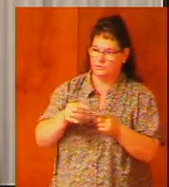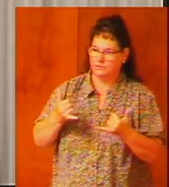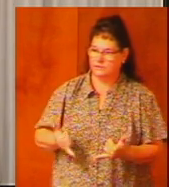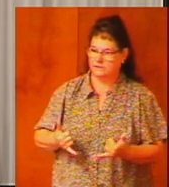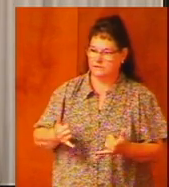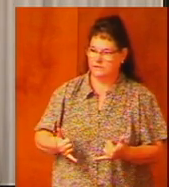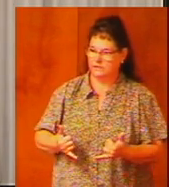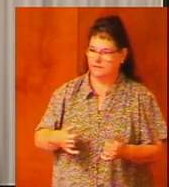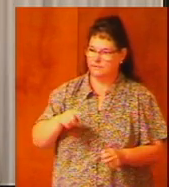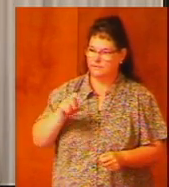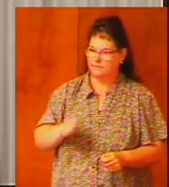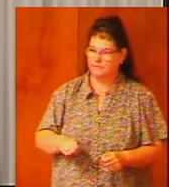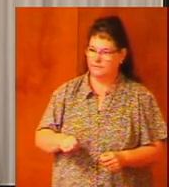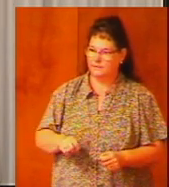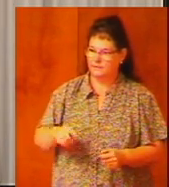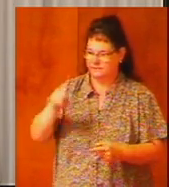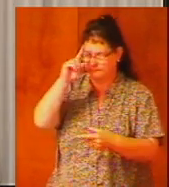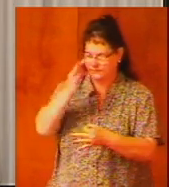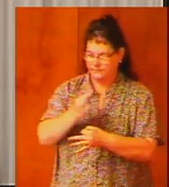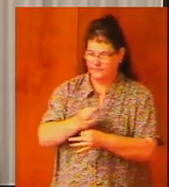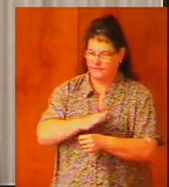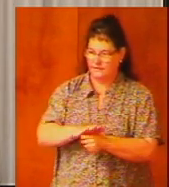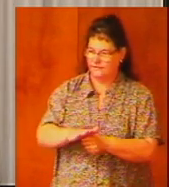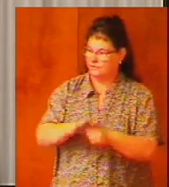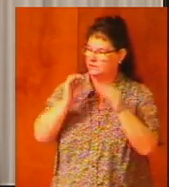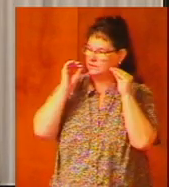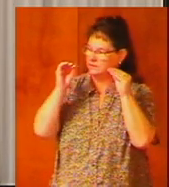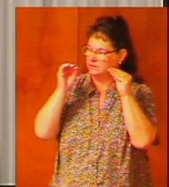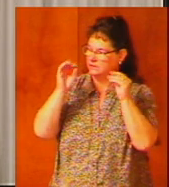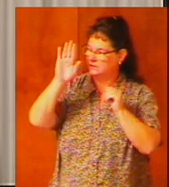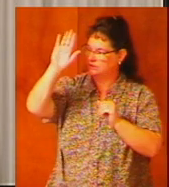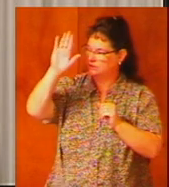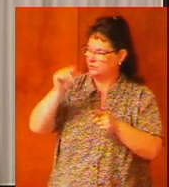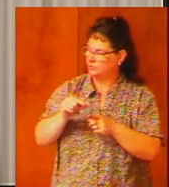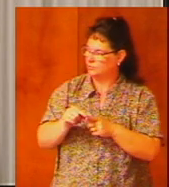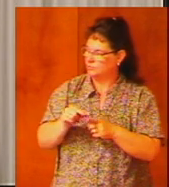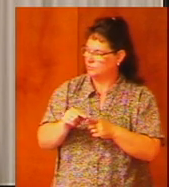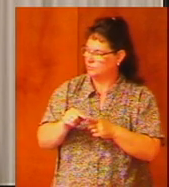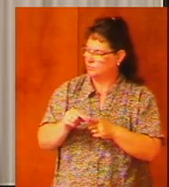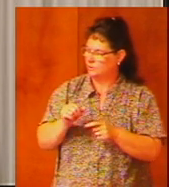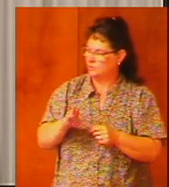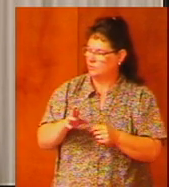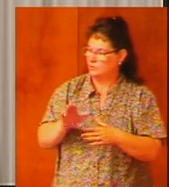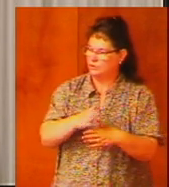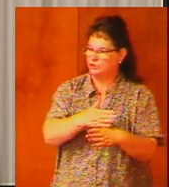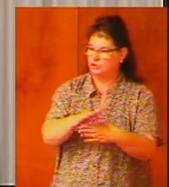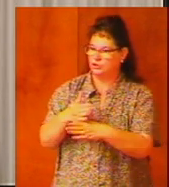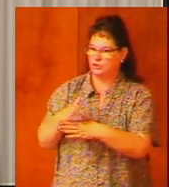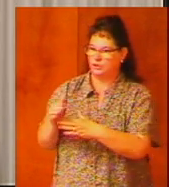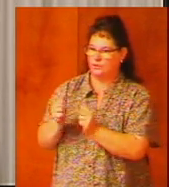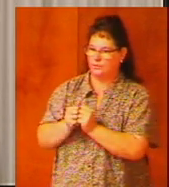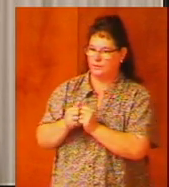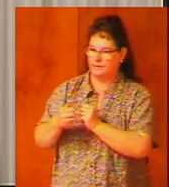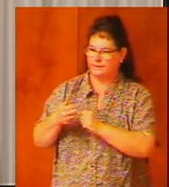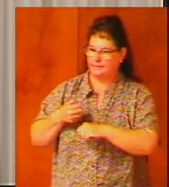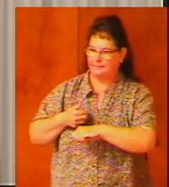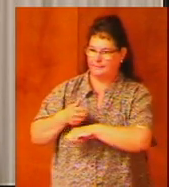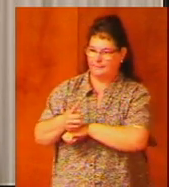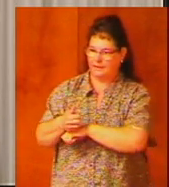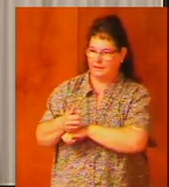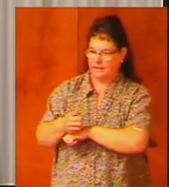must faithfully teach God's word or share in the blame